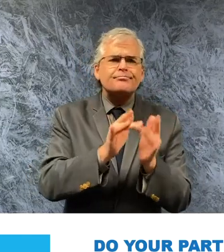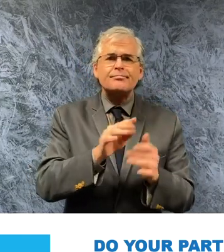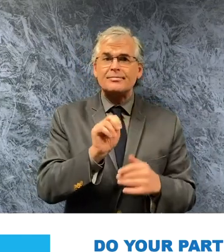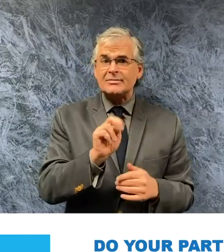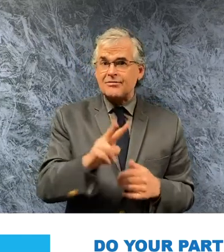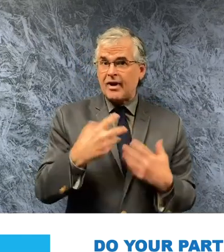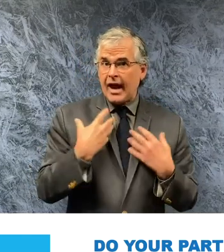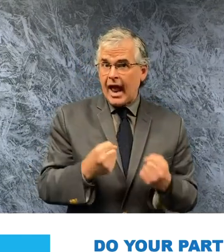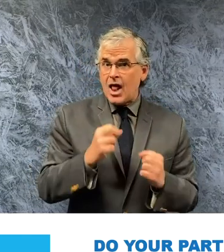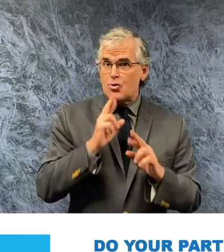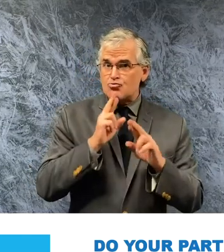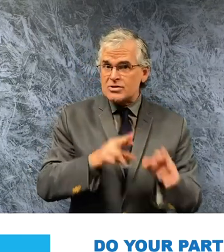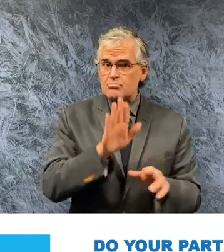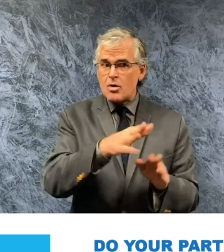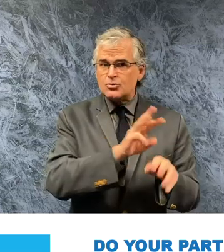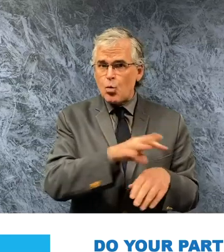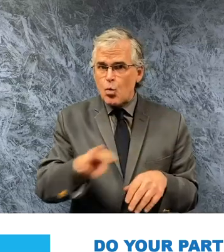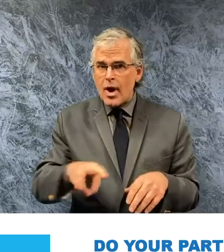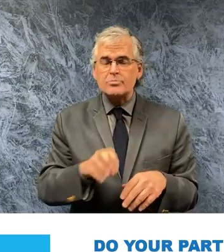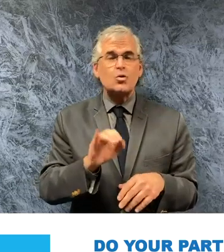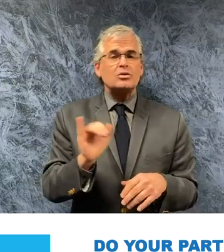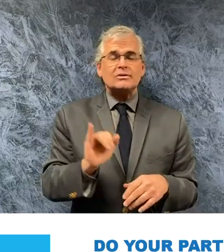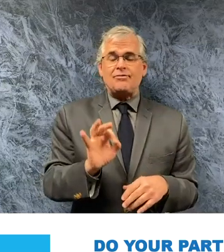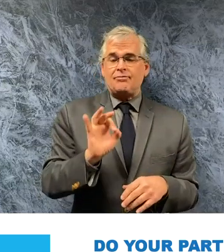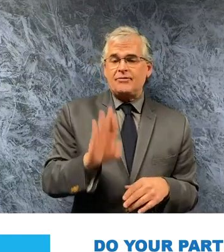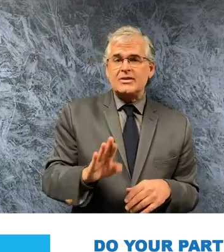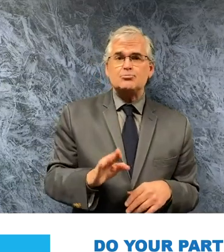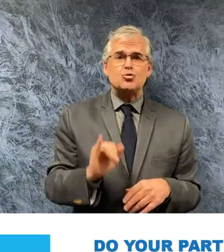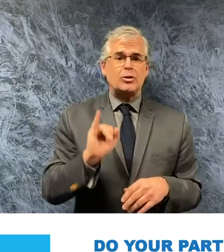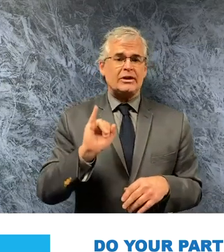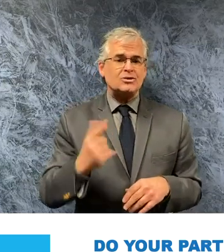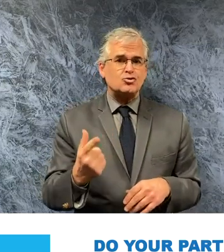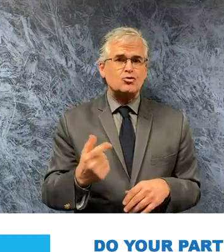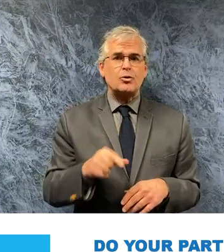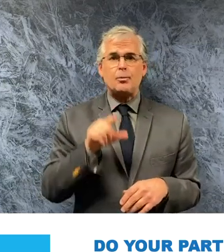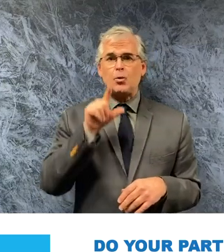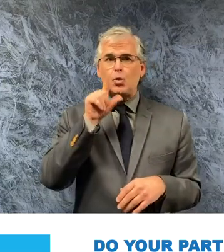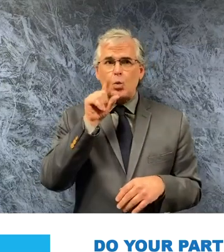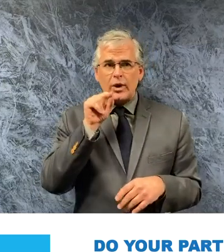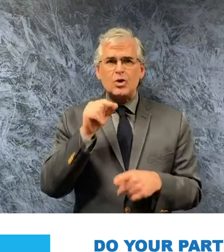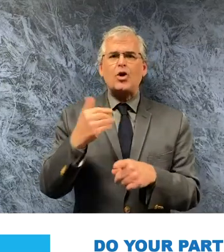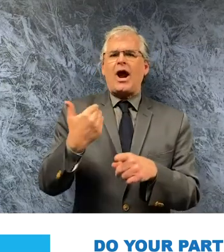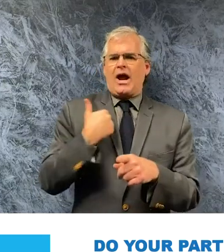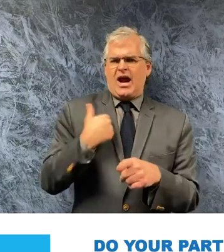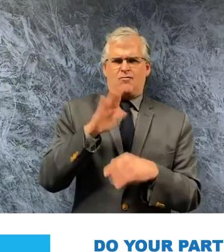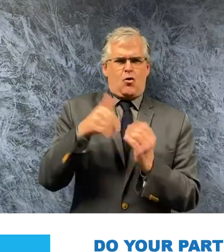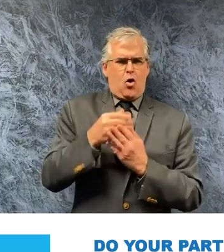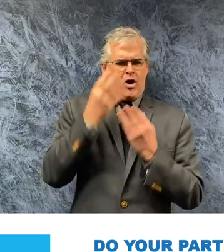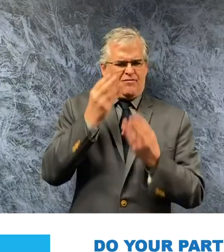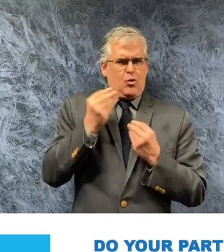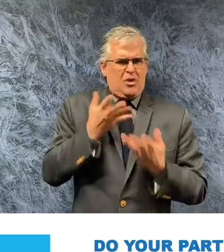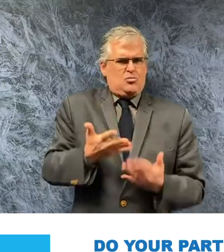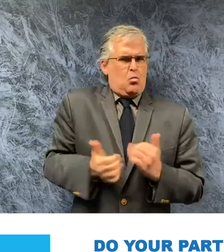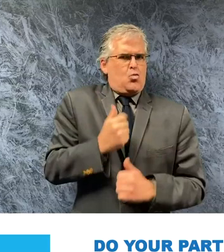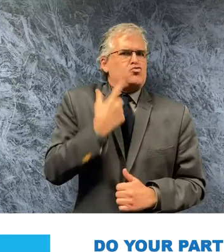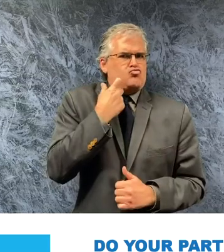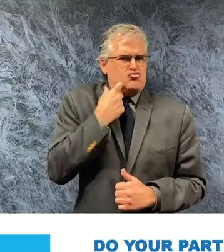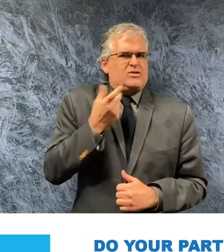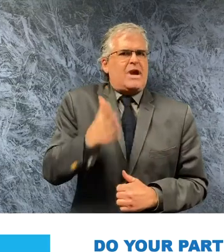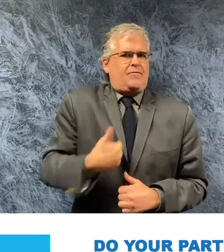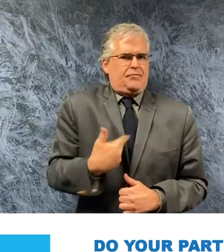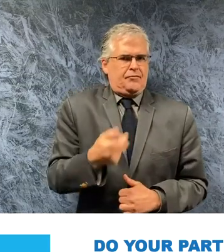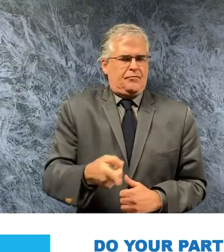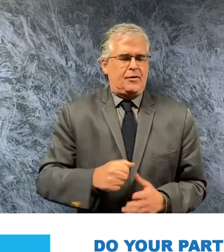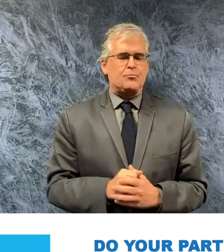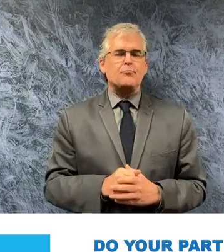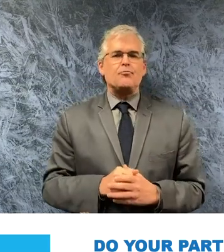facebook twitter and instagram now and they'll have the latest information for you on there also before i